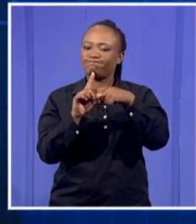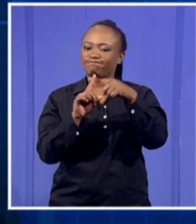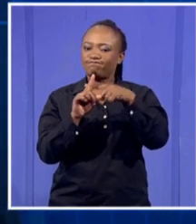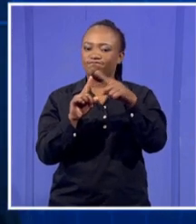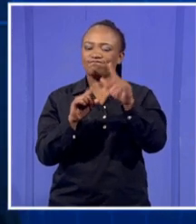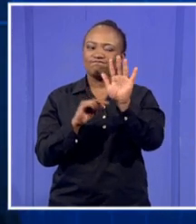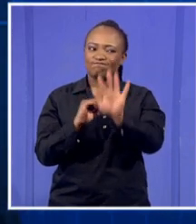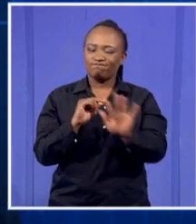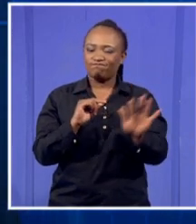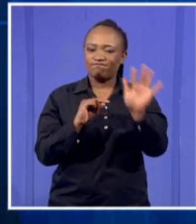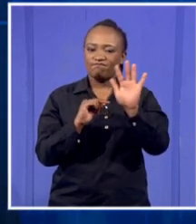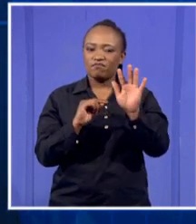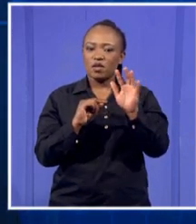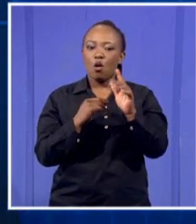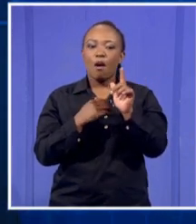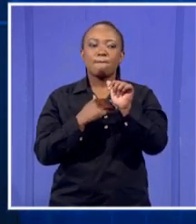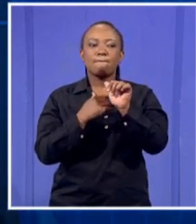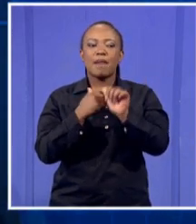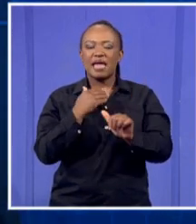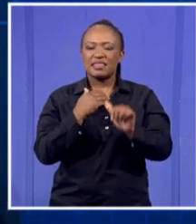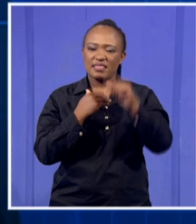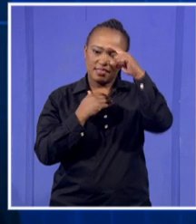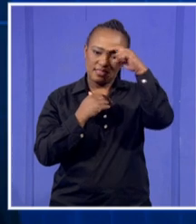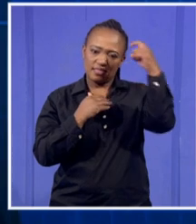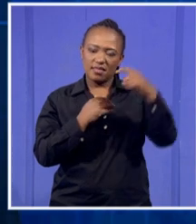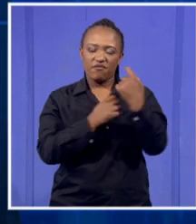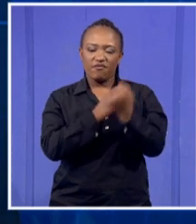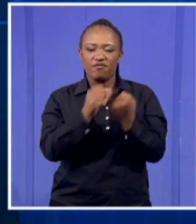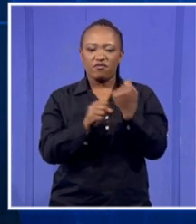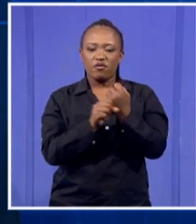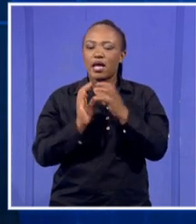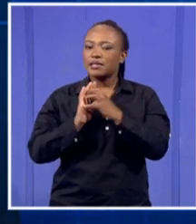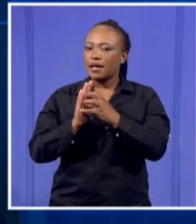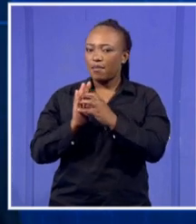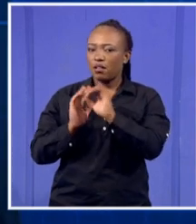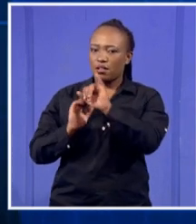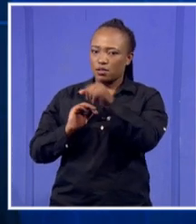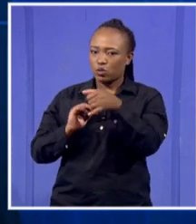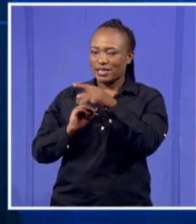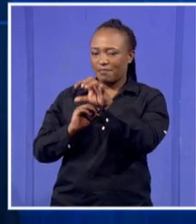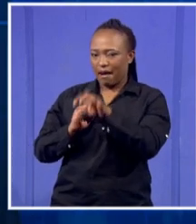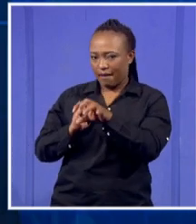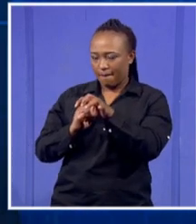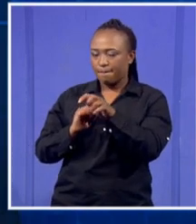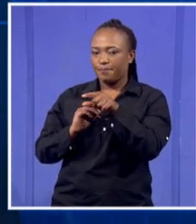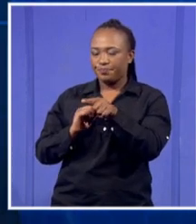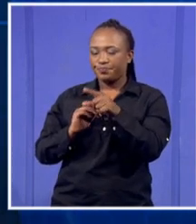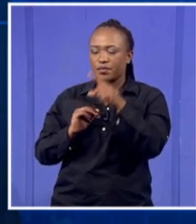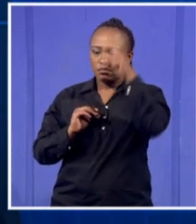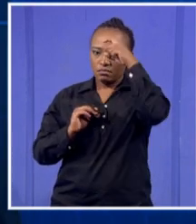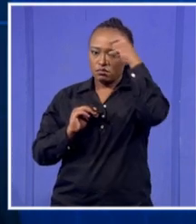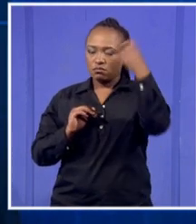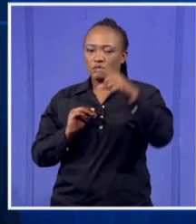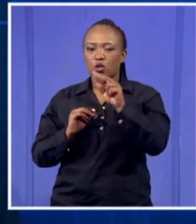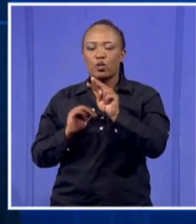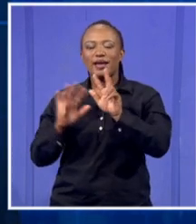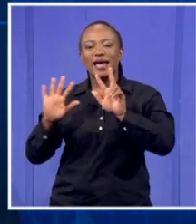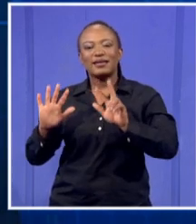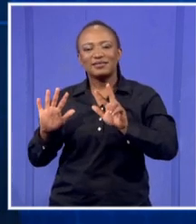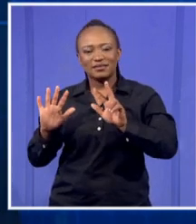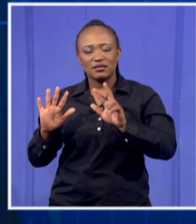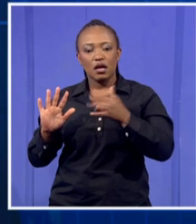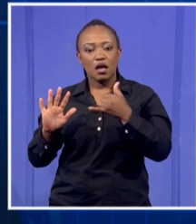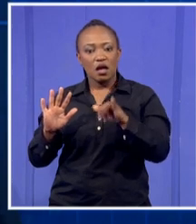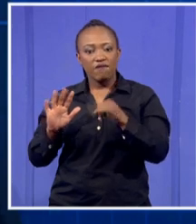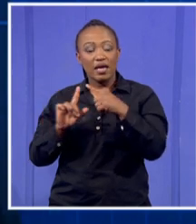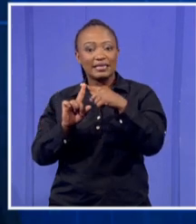average of the hottest month in a year for a particular town, let's say Johannesburg, the average of the hottest month is 28 and then if